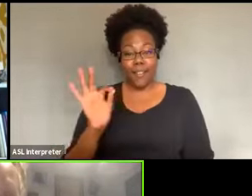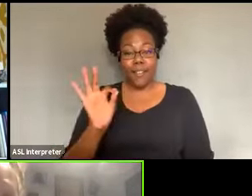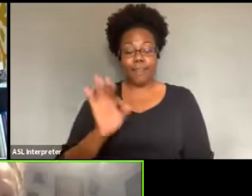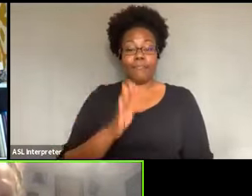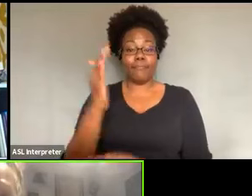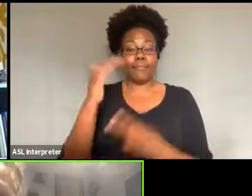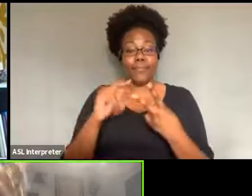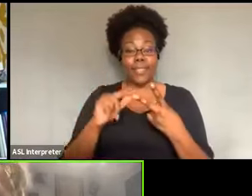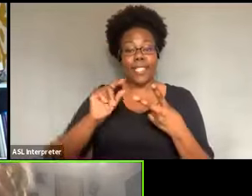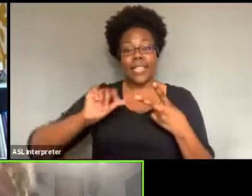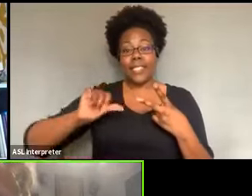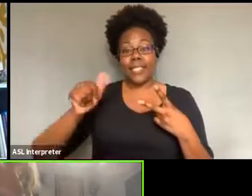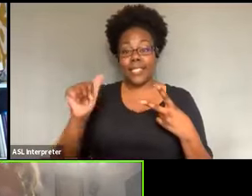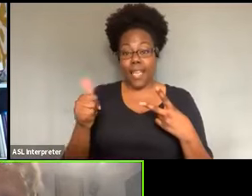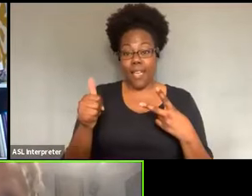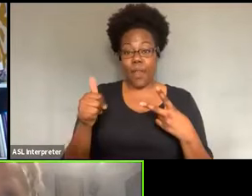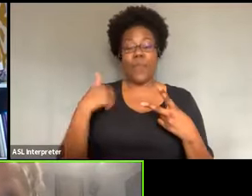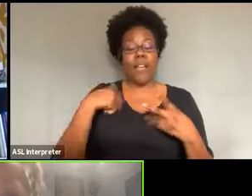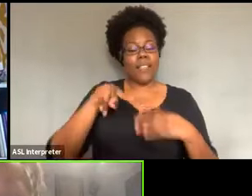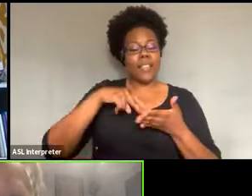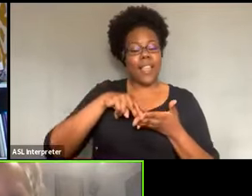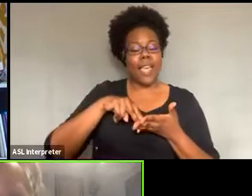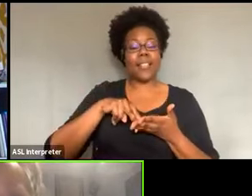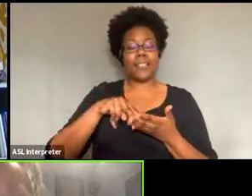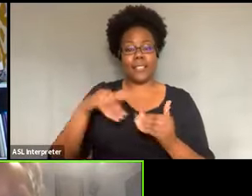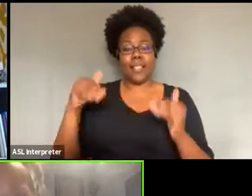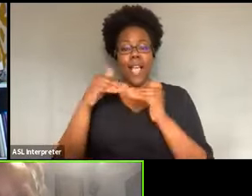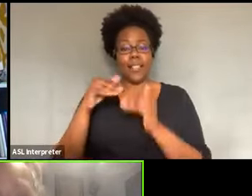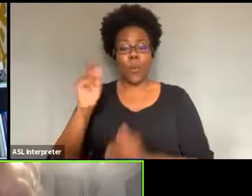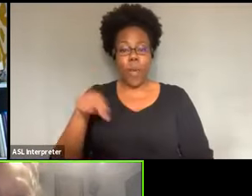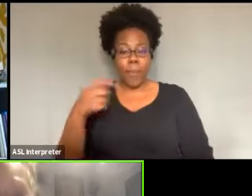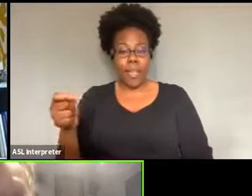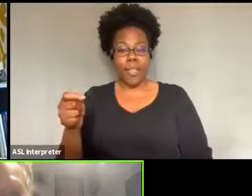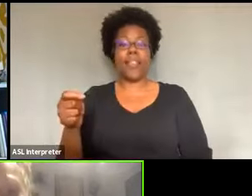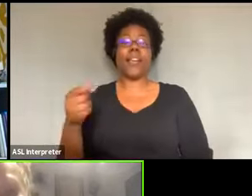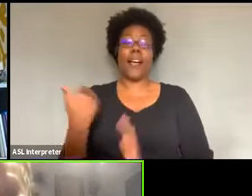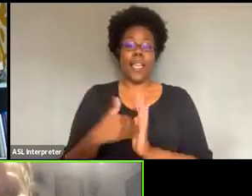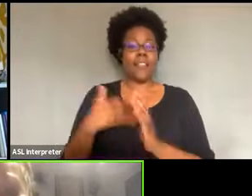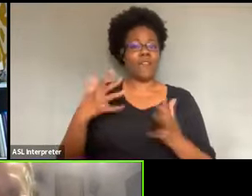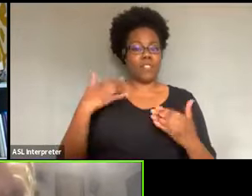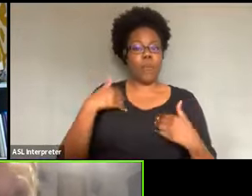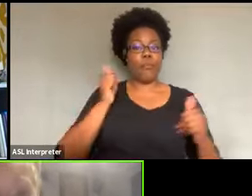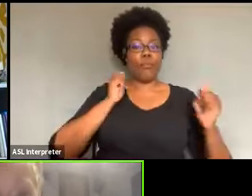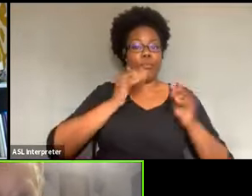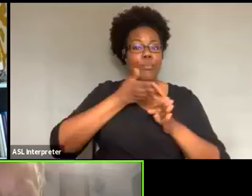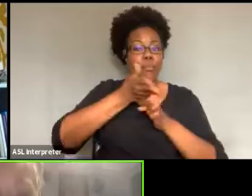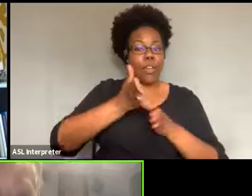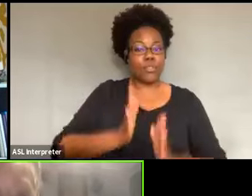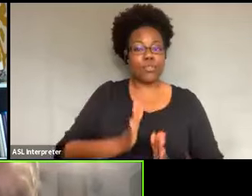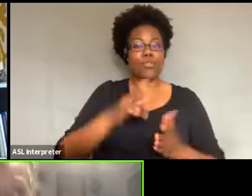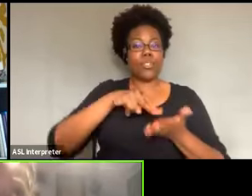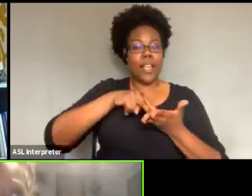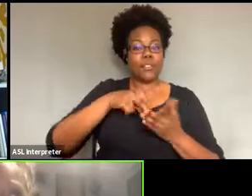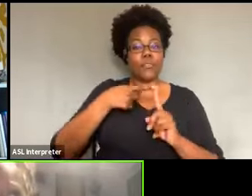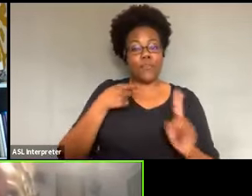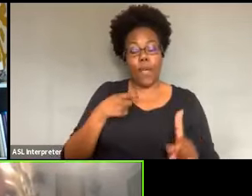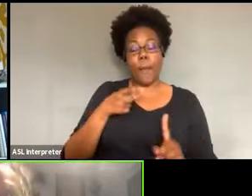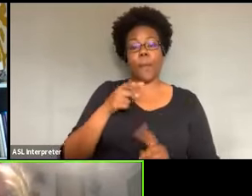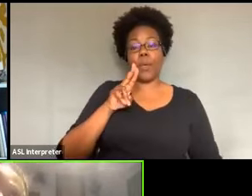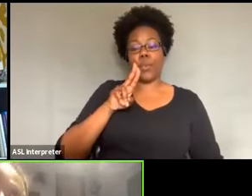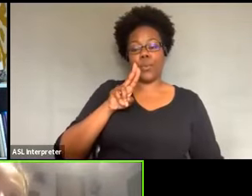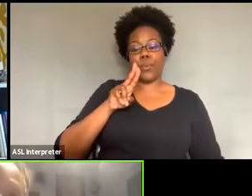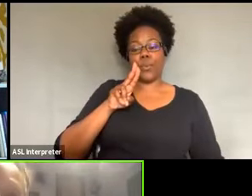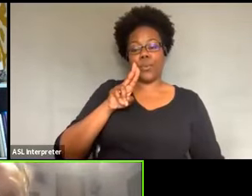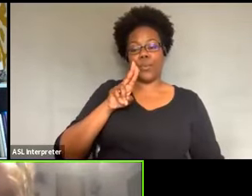weapon. Again, we have those, some of our professional dancers, again, from the U of a, uh, school of dance. Um, and